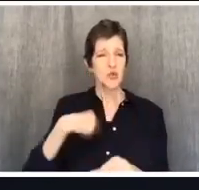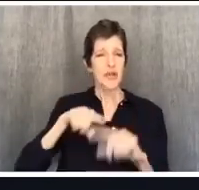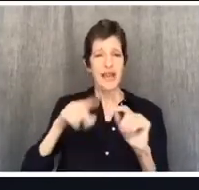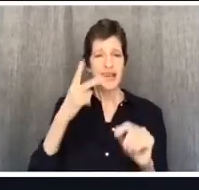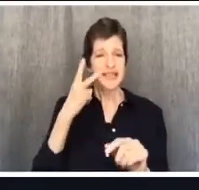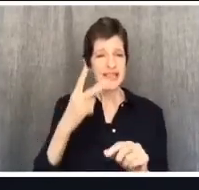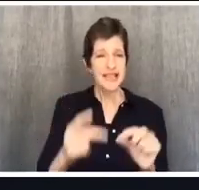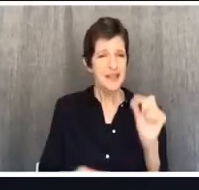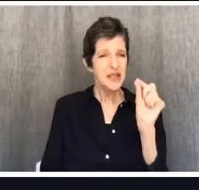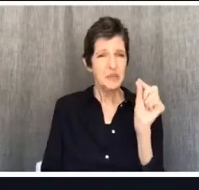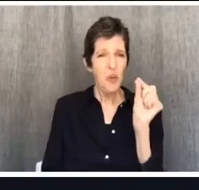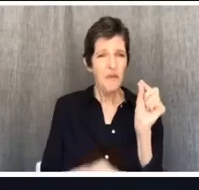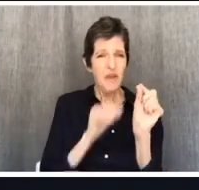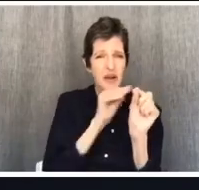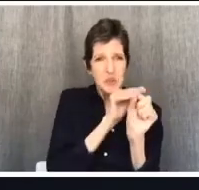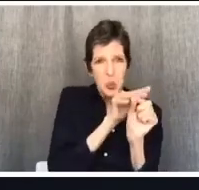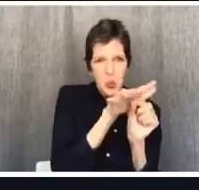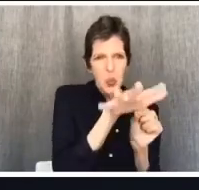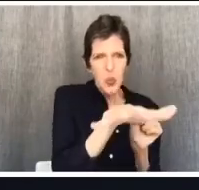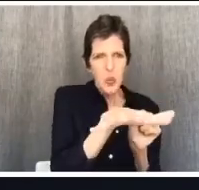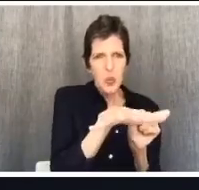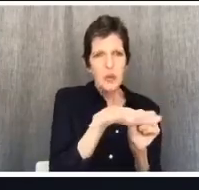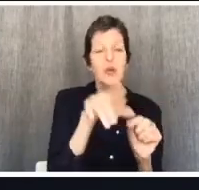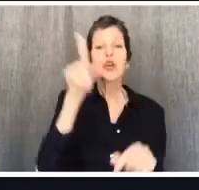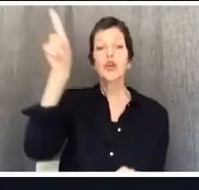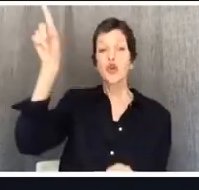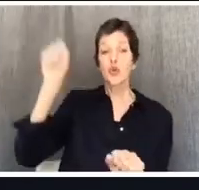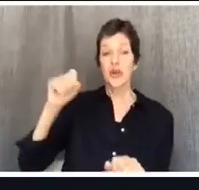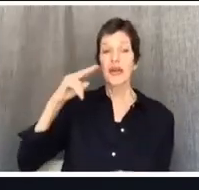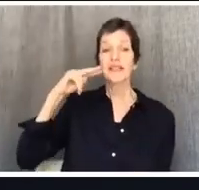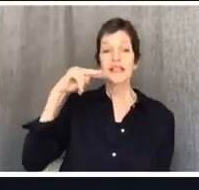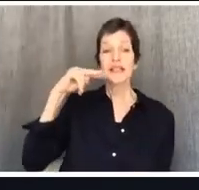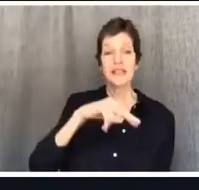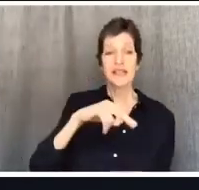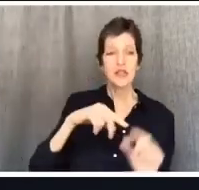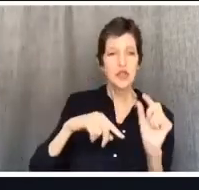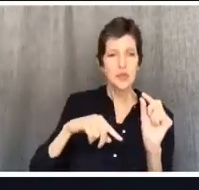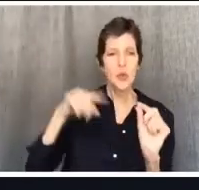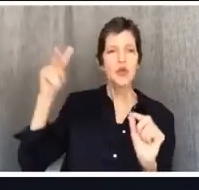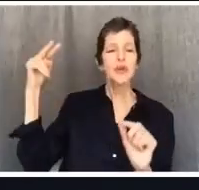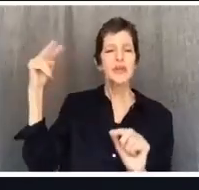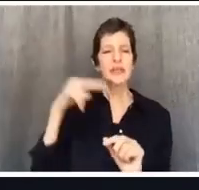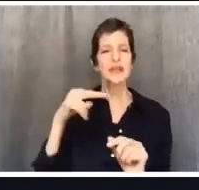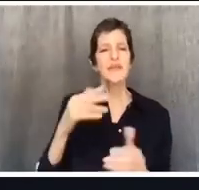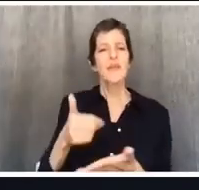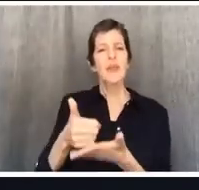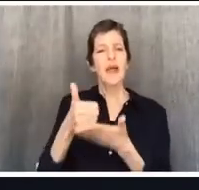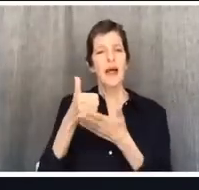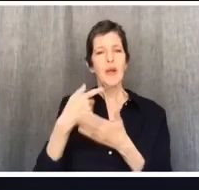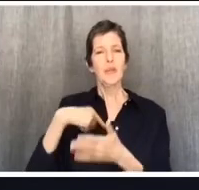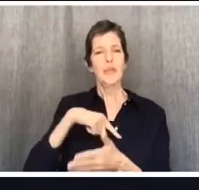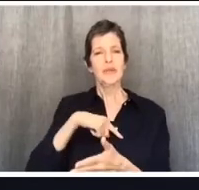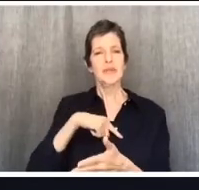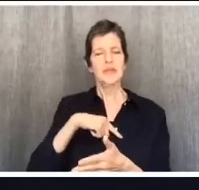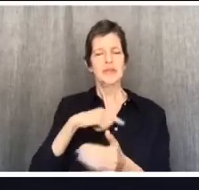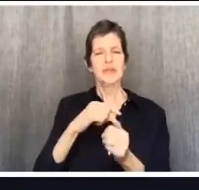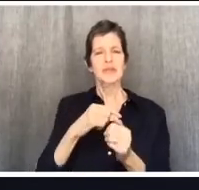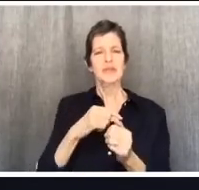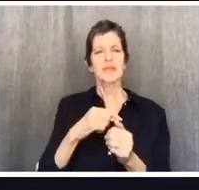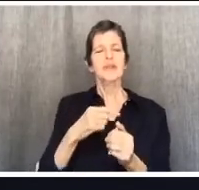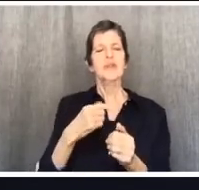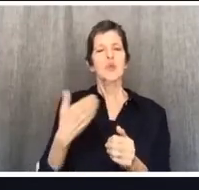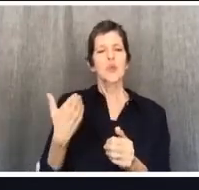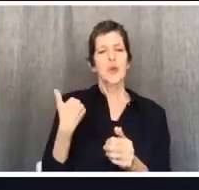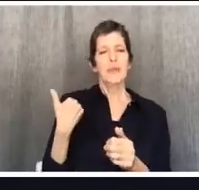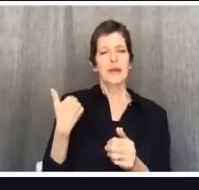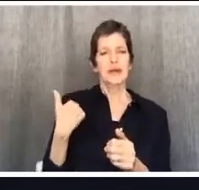able to save. As tragic as all this stuff that's happening right now is, I pray that we would be reminded that you can make